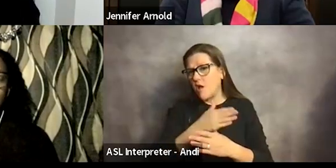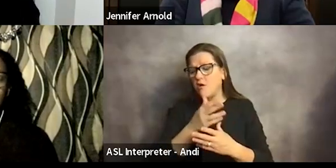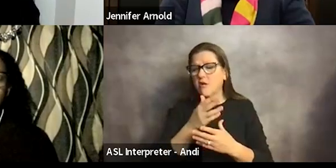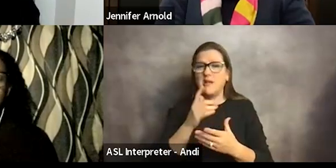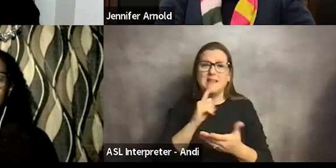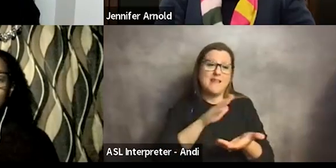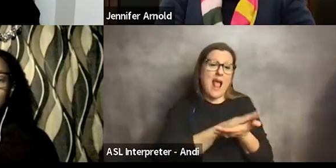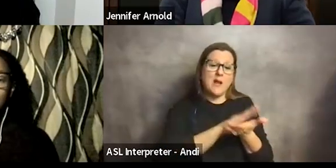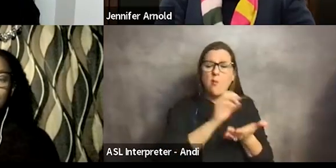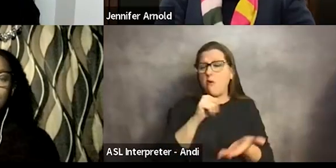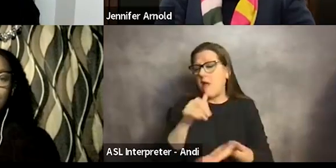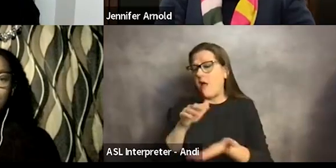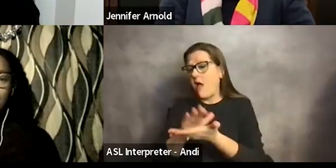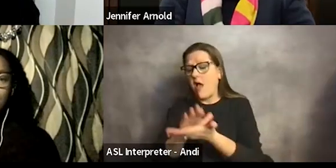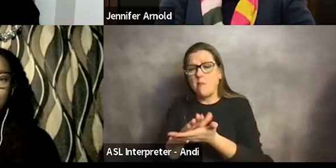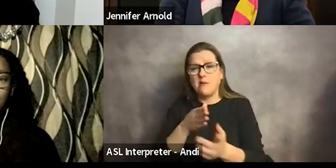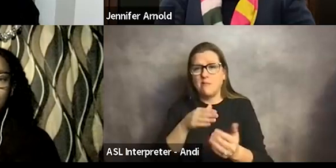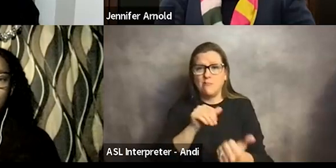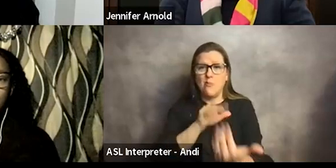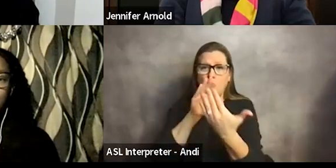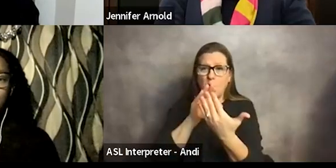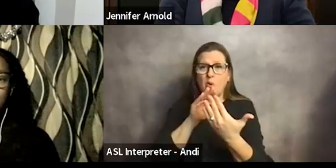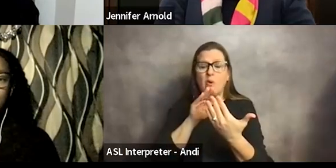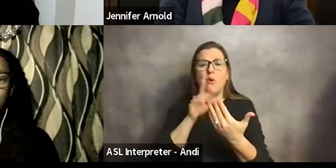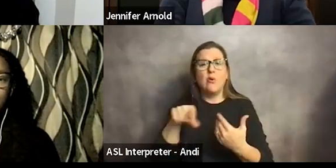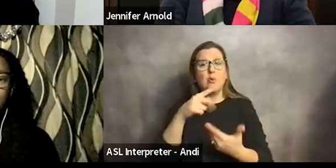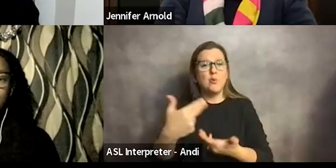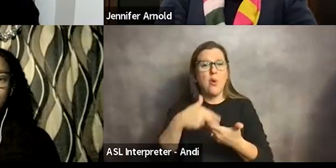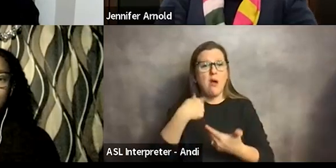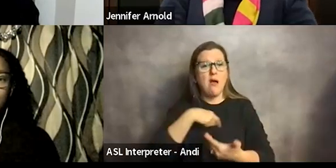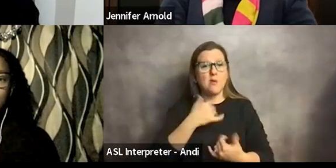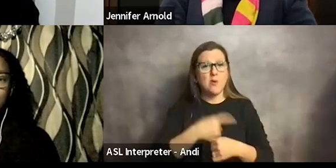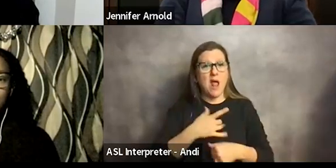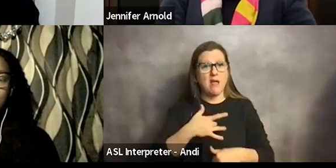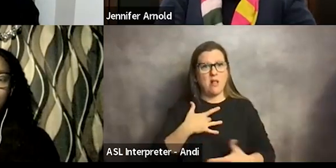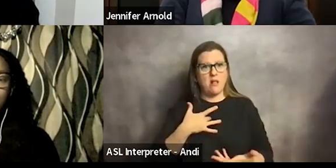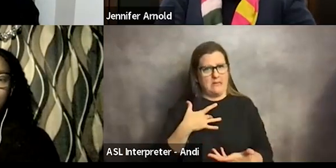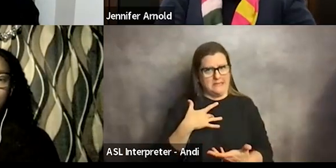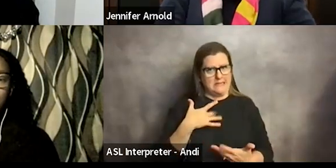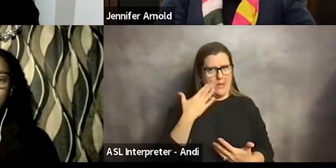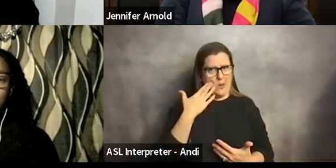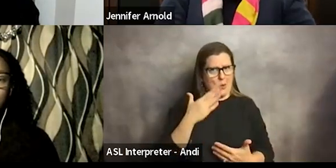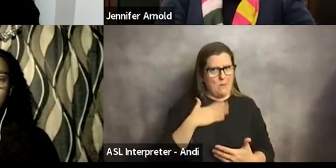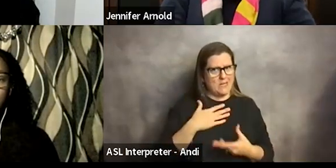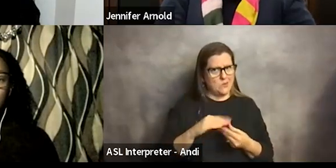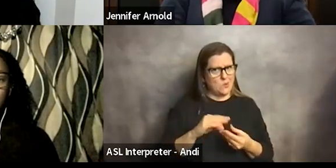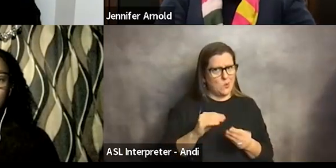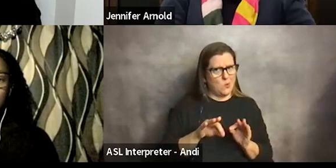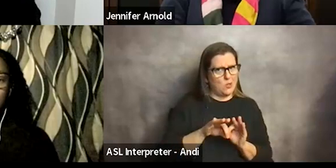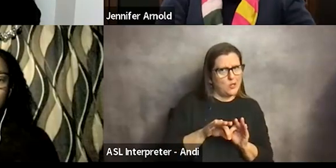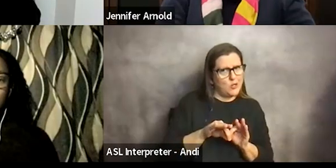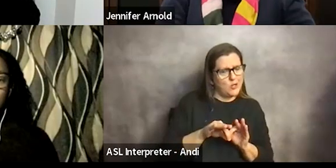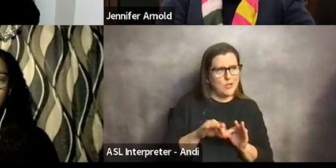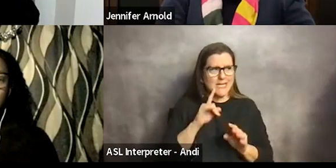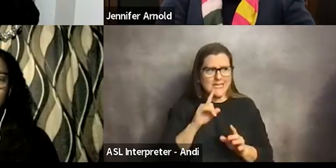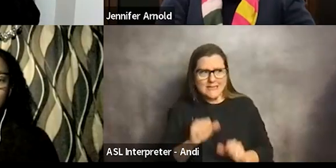and non-academic venues. And for those of you who are joining us today and thinking, gosh, I don't know if I have a story to tell. I don't know if my story would be